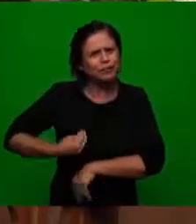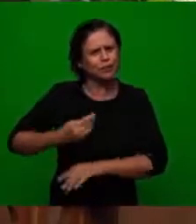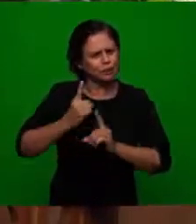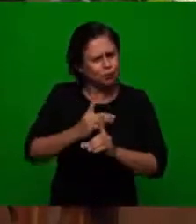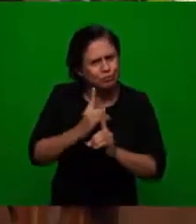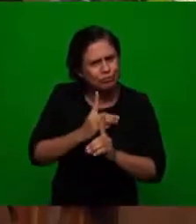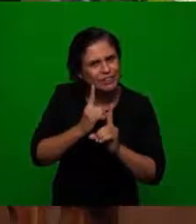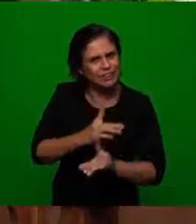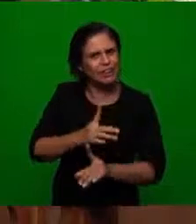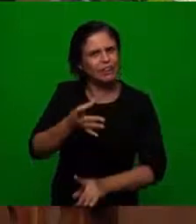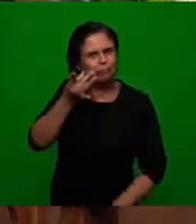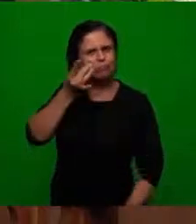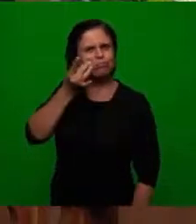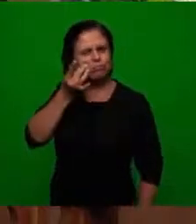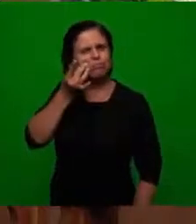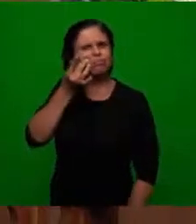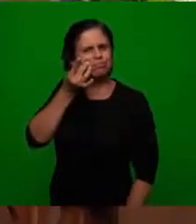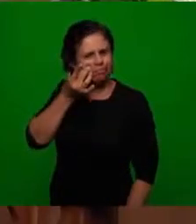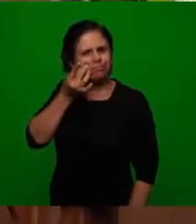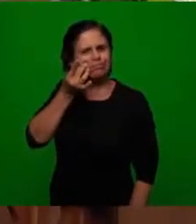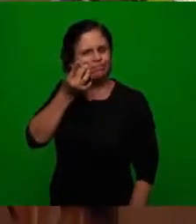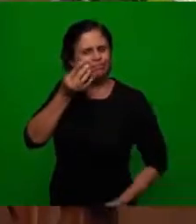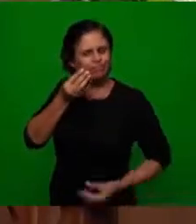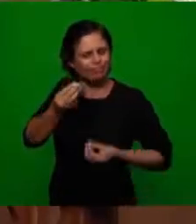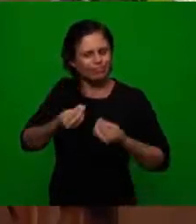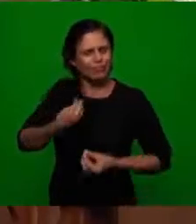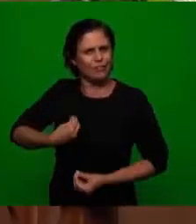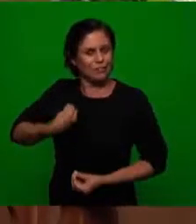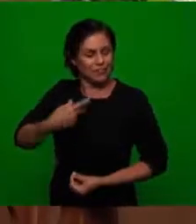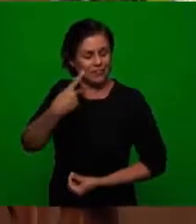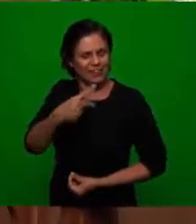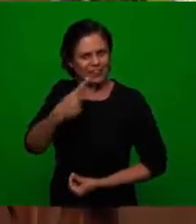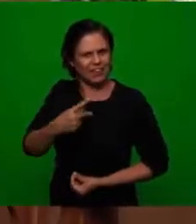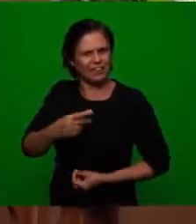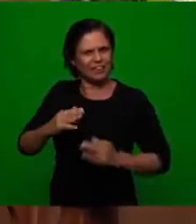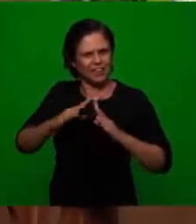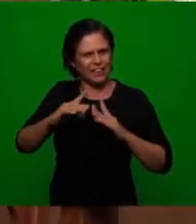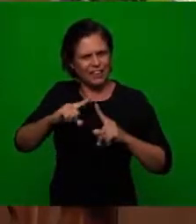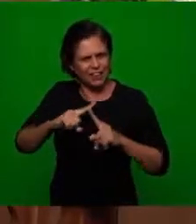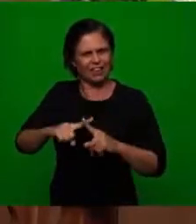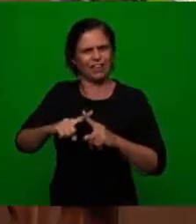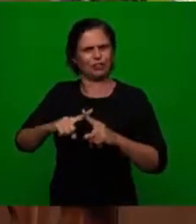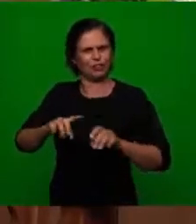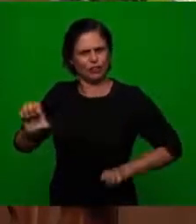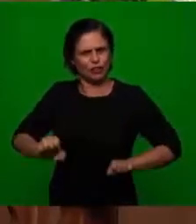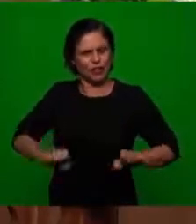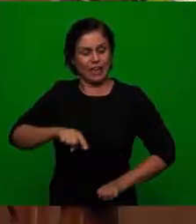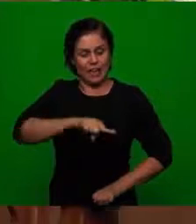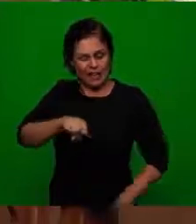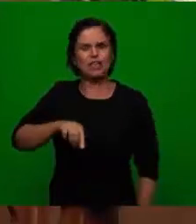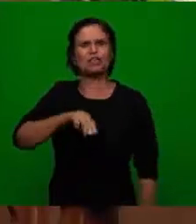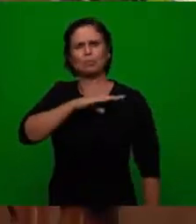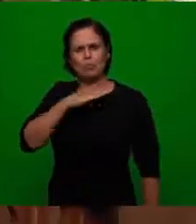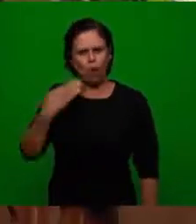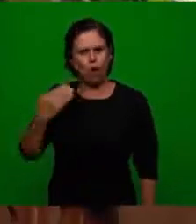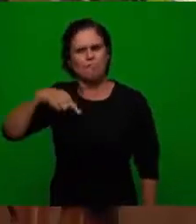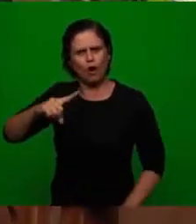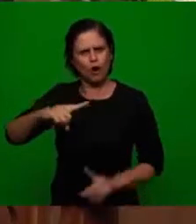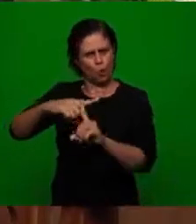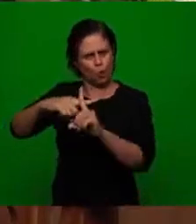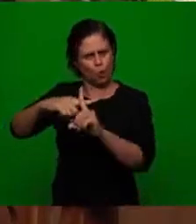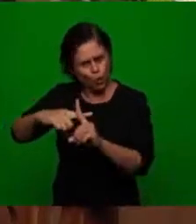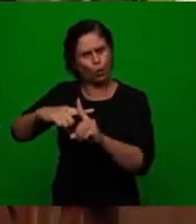the doctrine through the life and their testimony their personal testimony of death